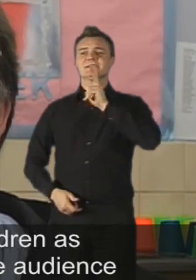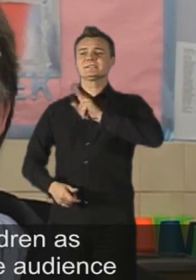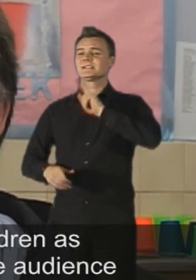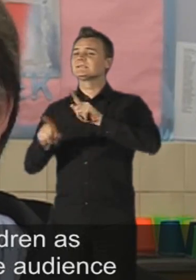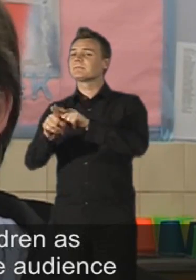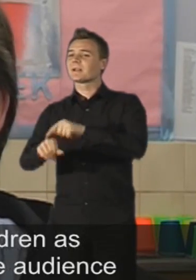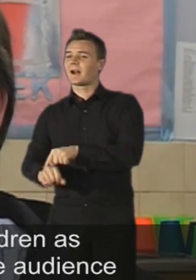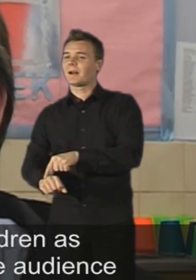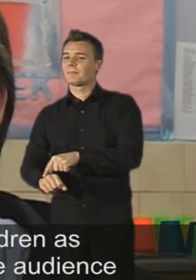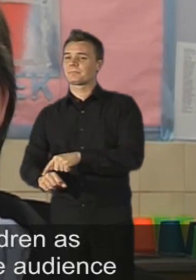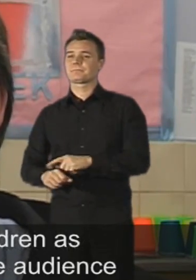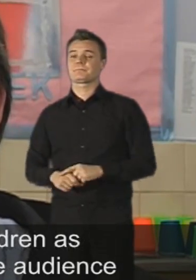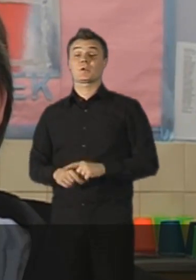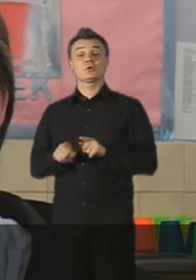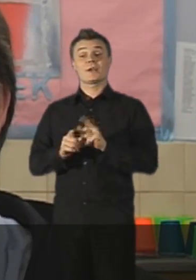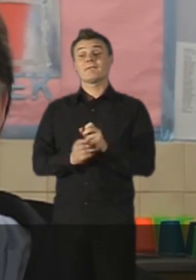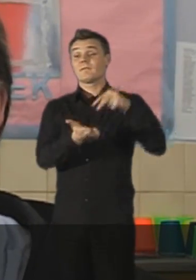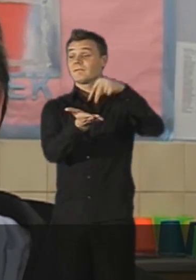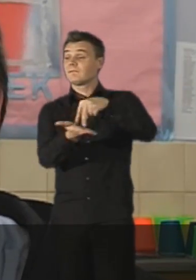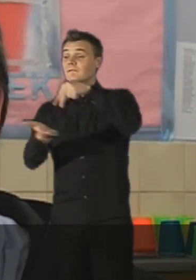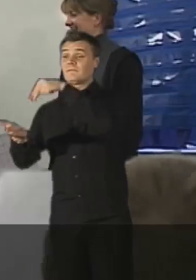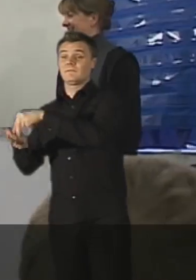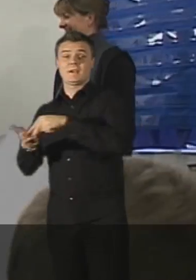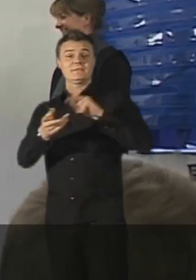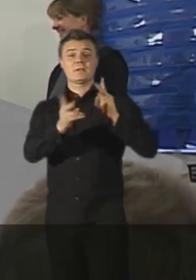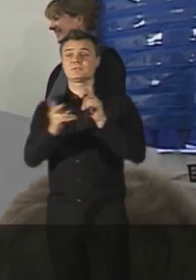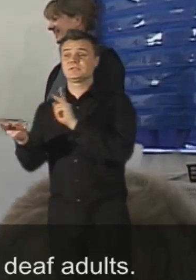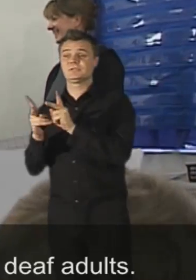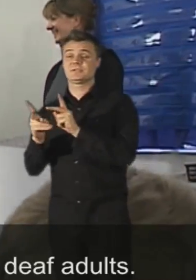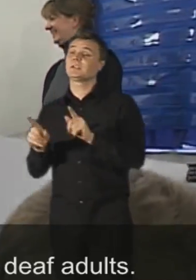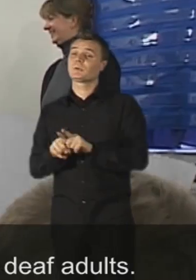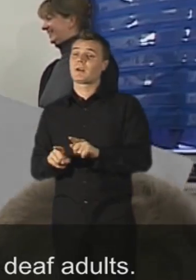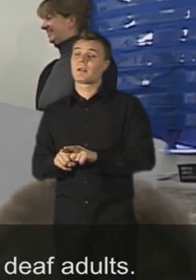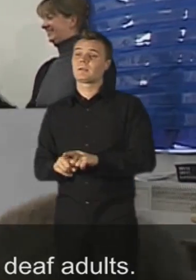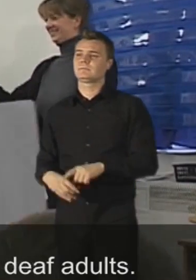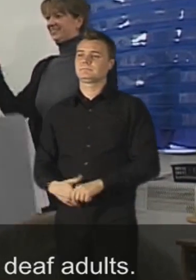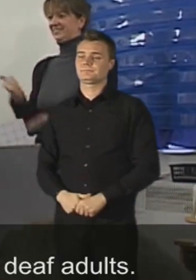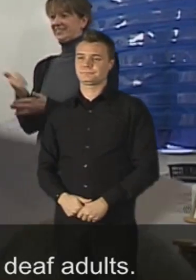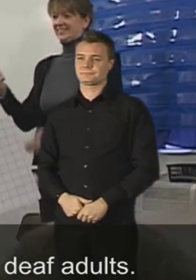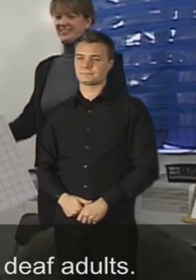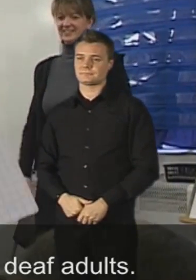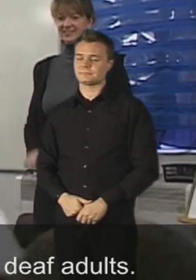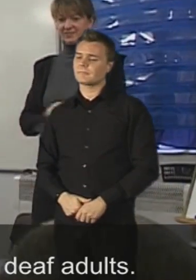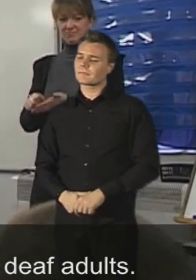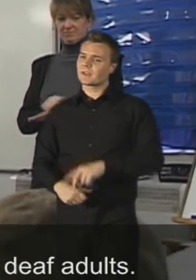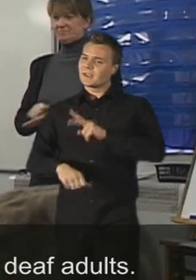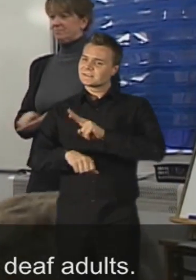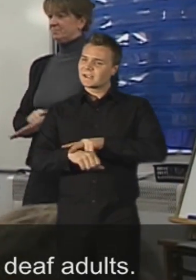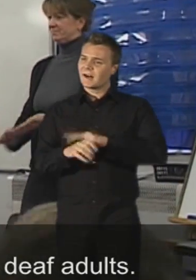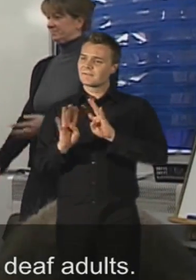there's signers to the audience over and above that. At Cottingley, the staff team includes deaf adults.